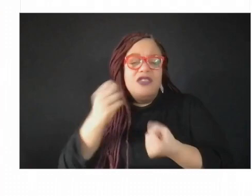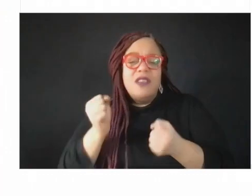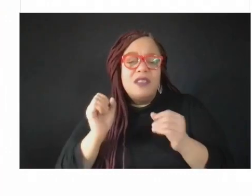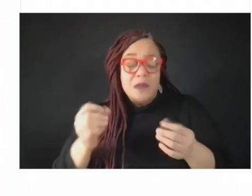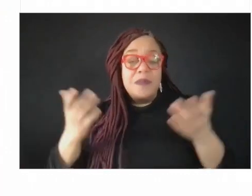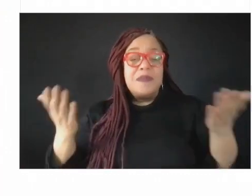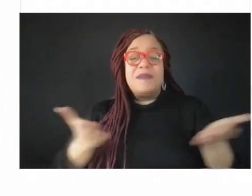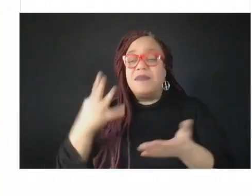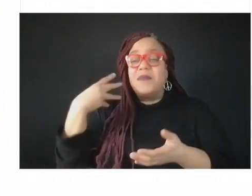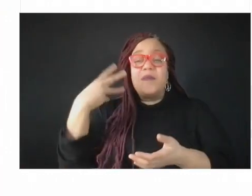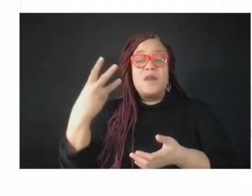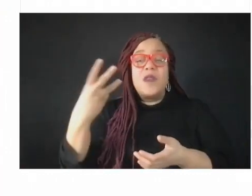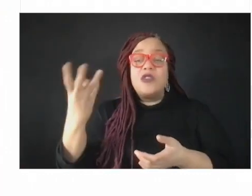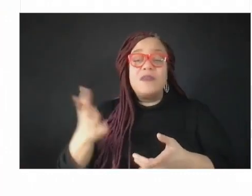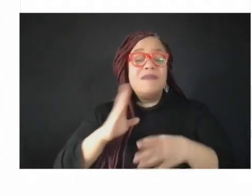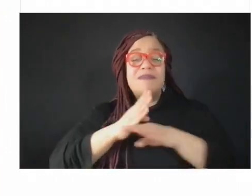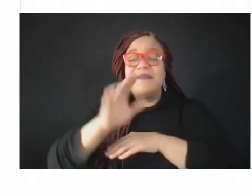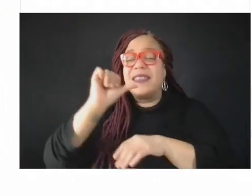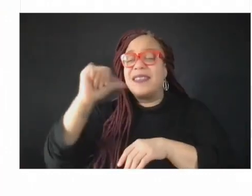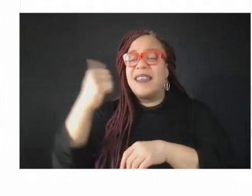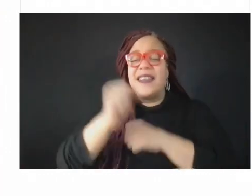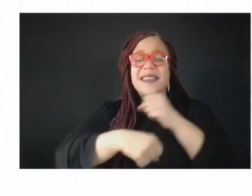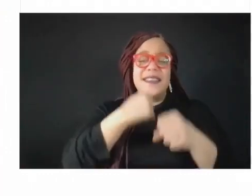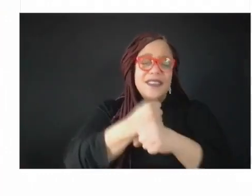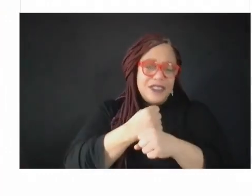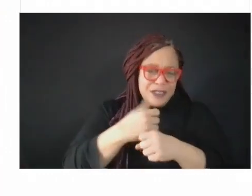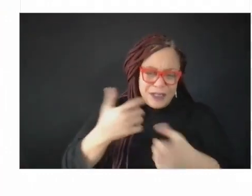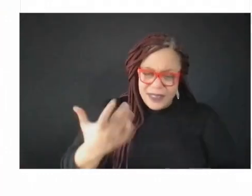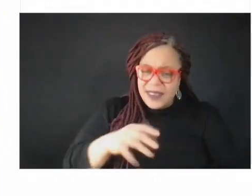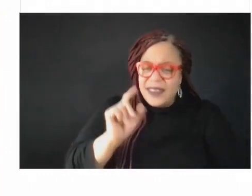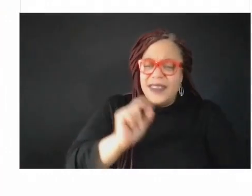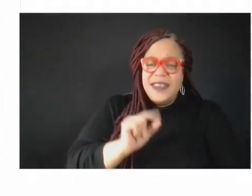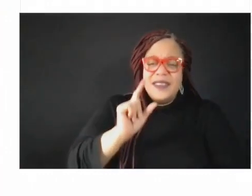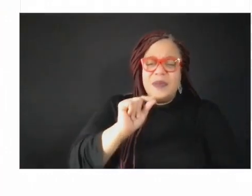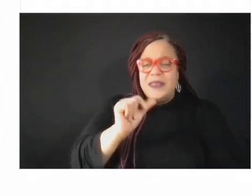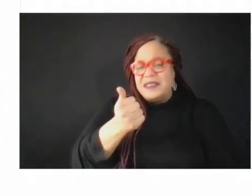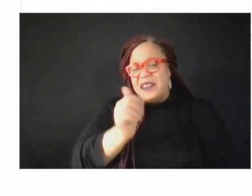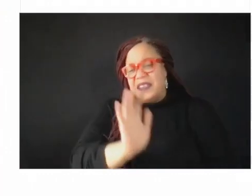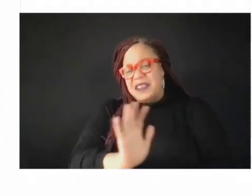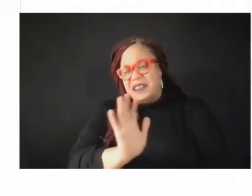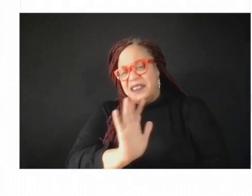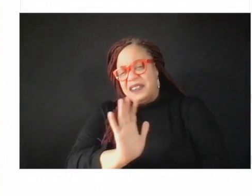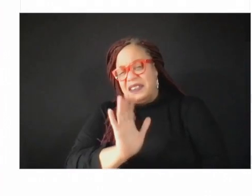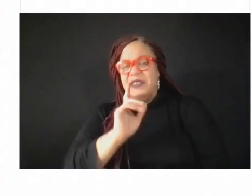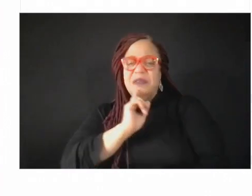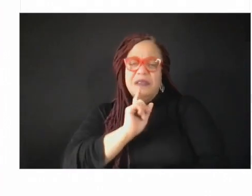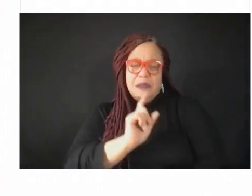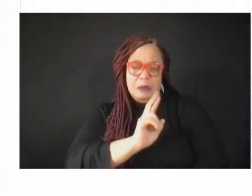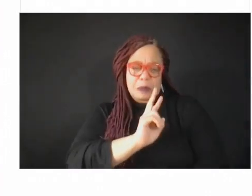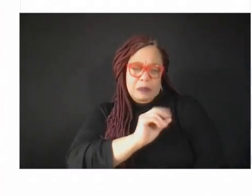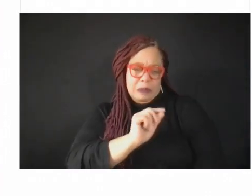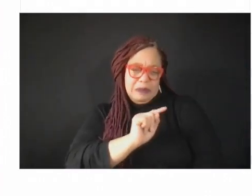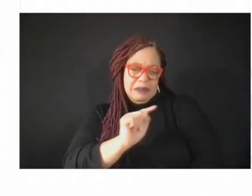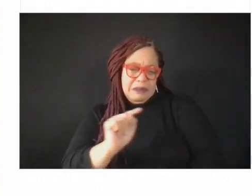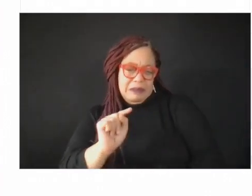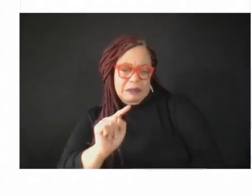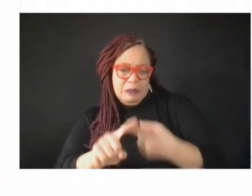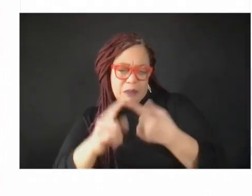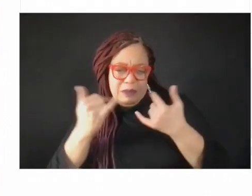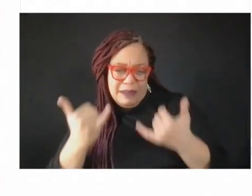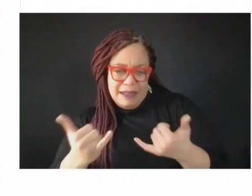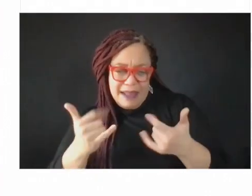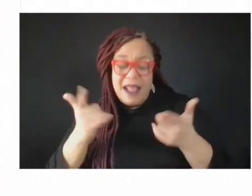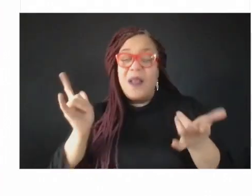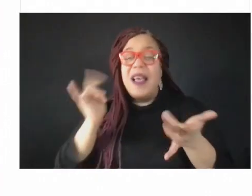Washington State, the public health system had unpredictable, unstable, and undedicated funding, much like most of the rest of the United States.